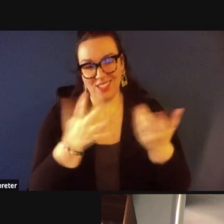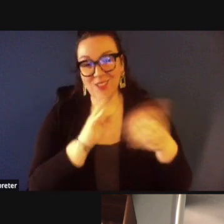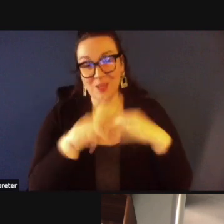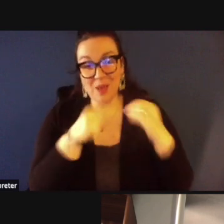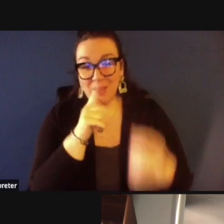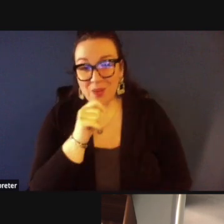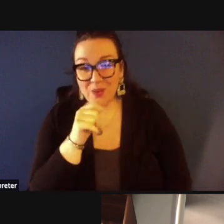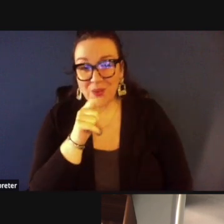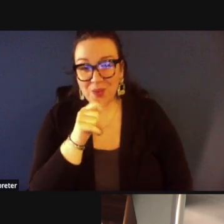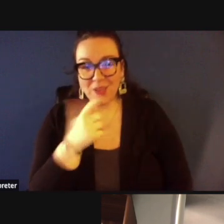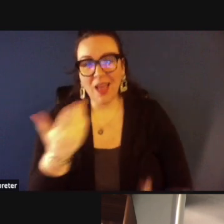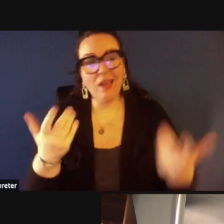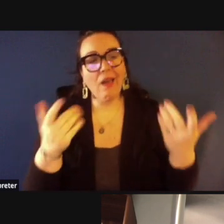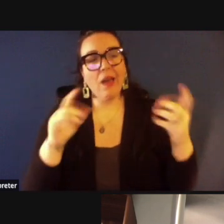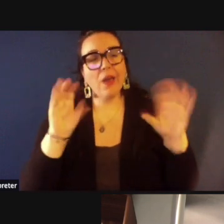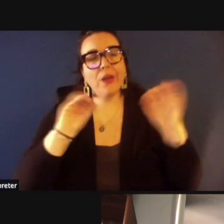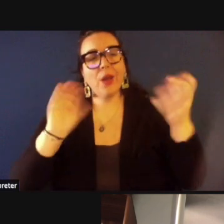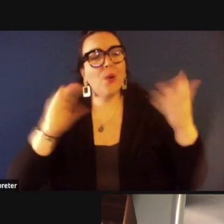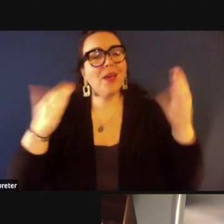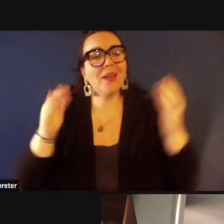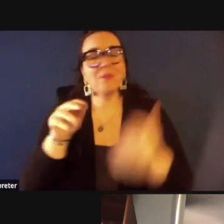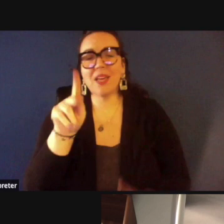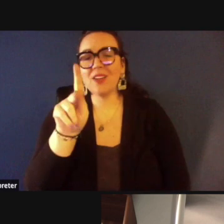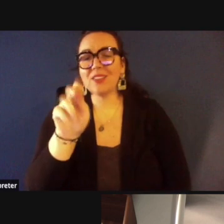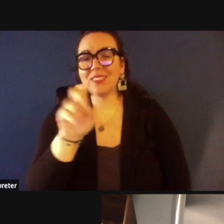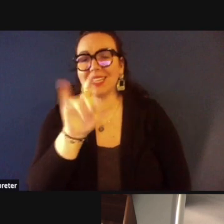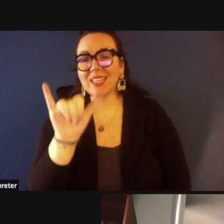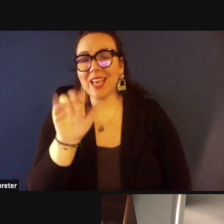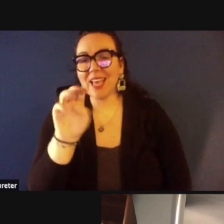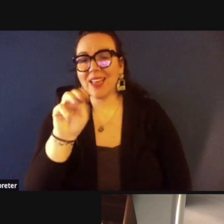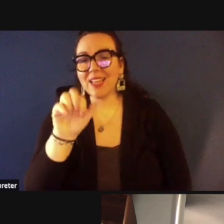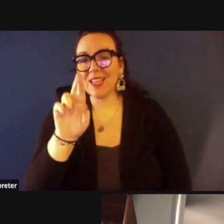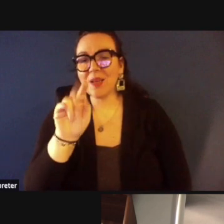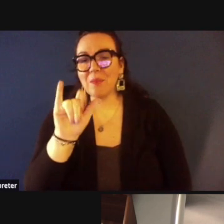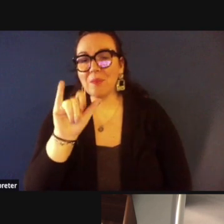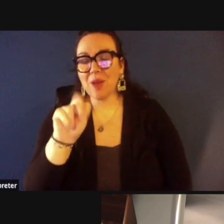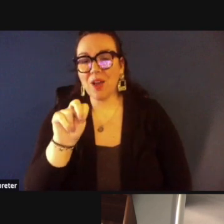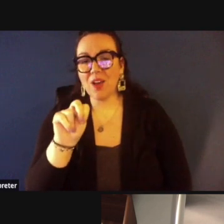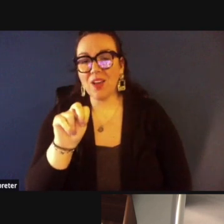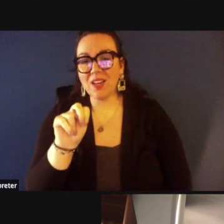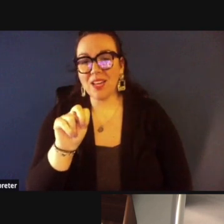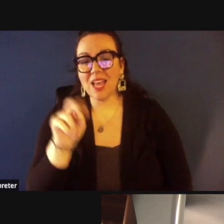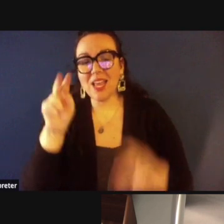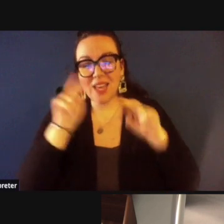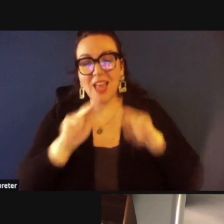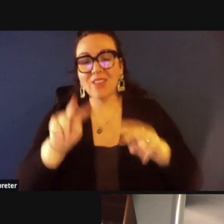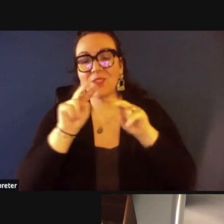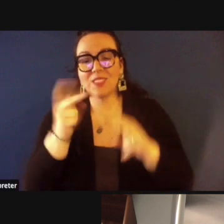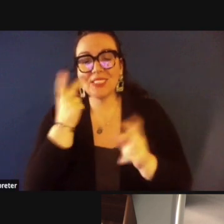so yeah so she's i'm just personally looking forward to being able to see her when we are back in session